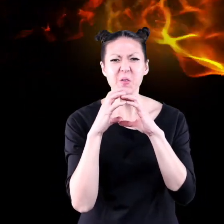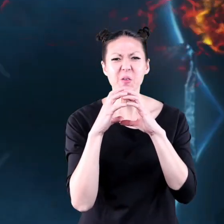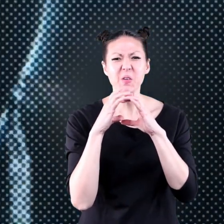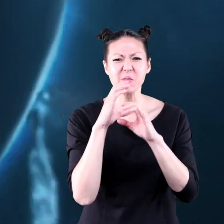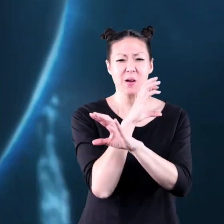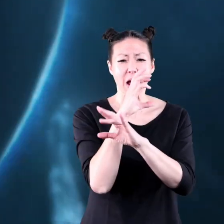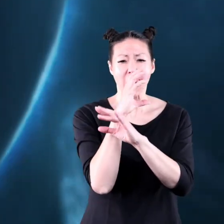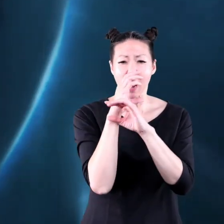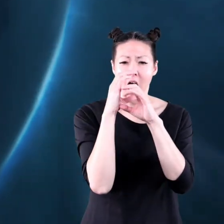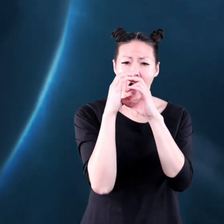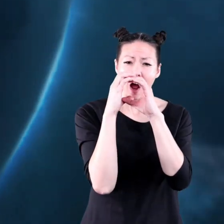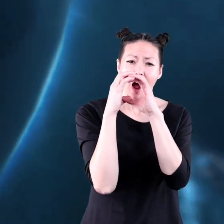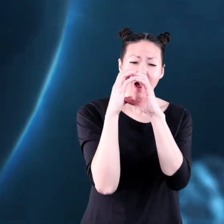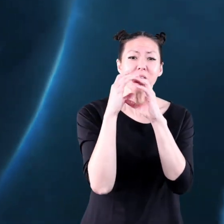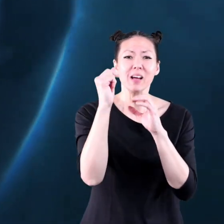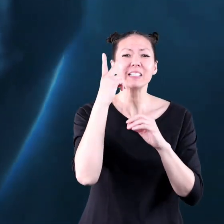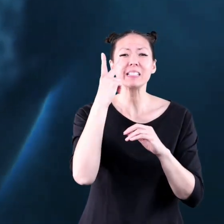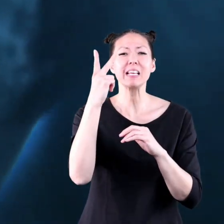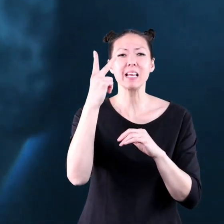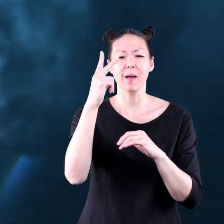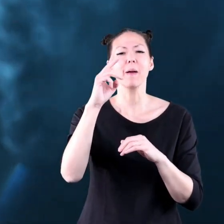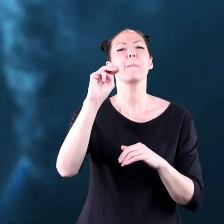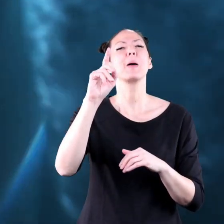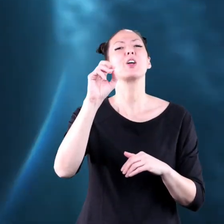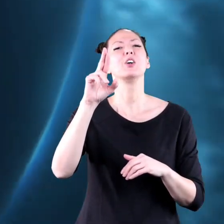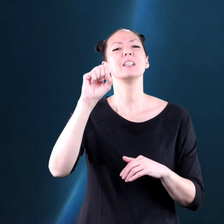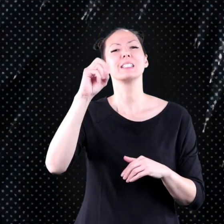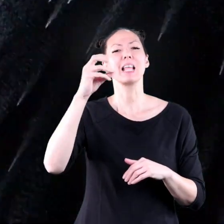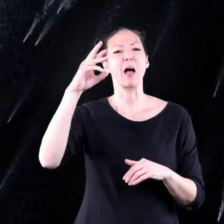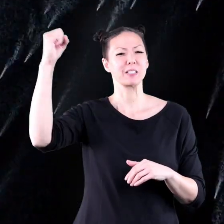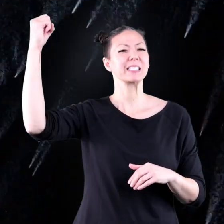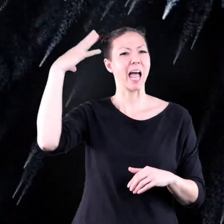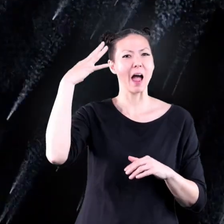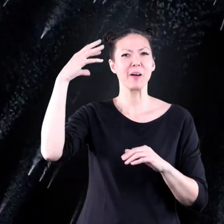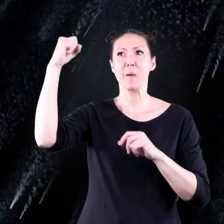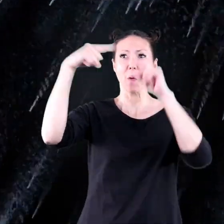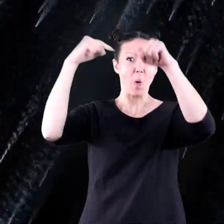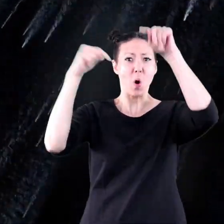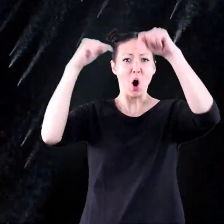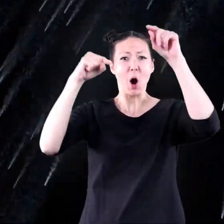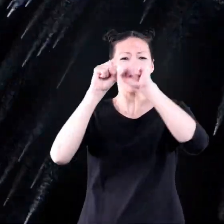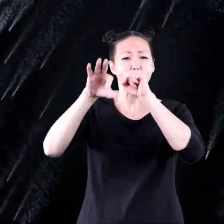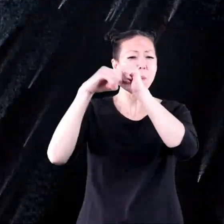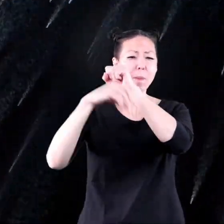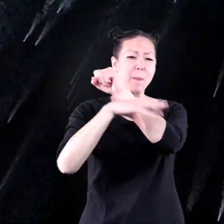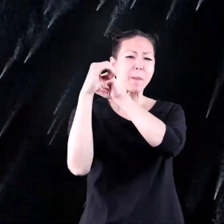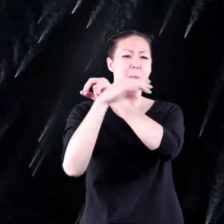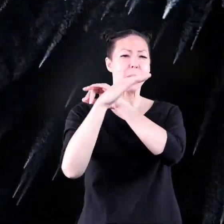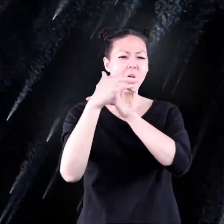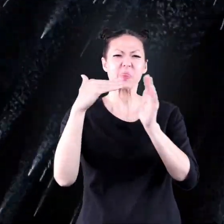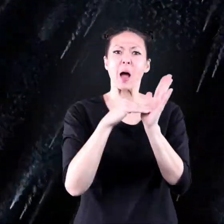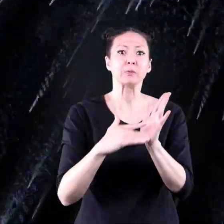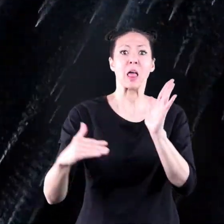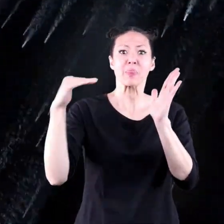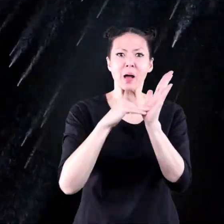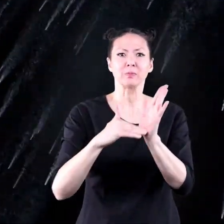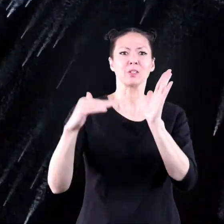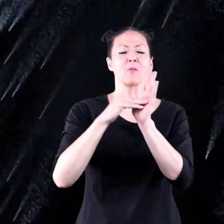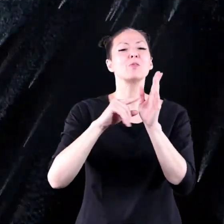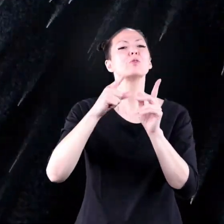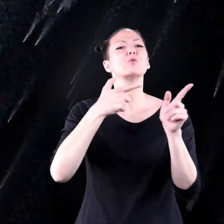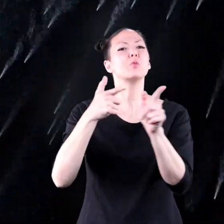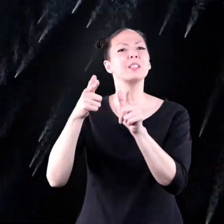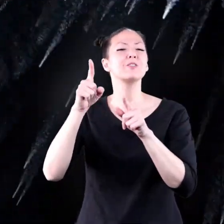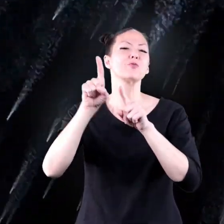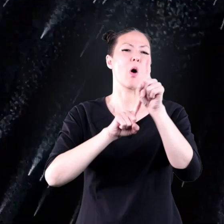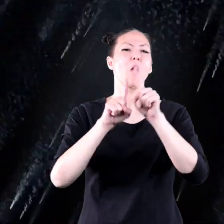If more than one of these meteors burn up, then you can see a meteor shower. A meteor shower looks like thousands